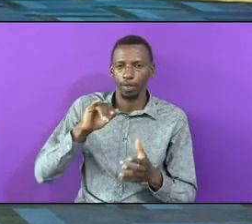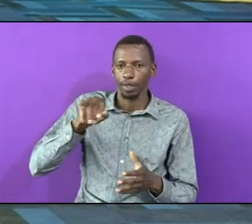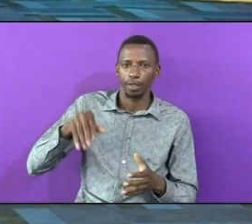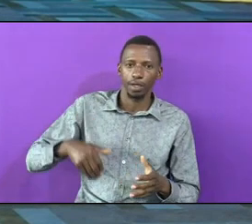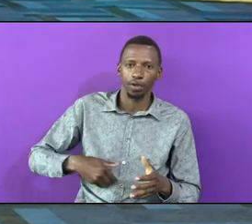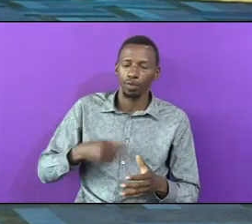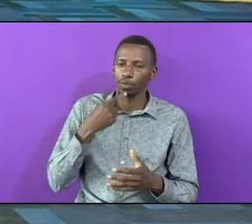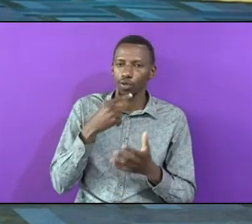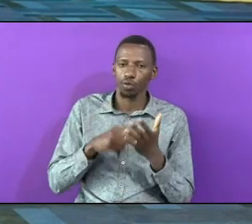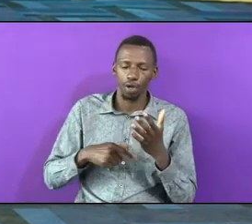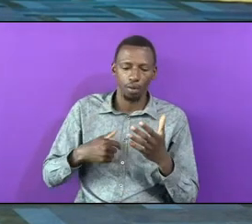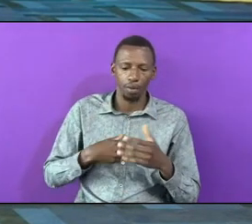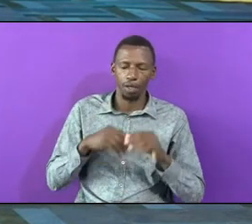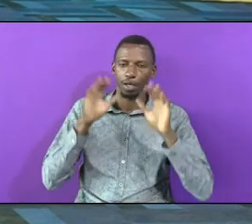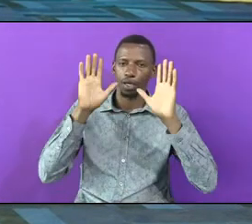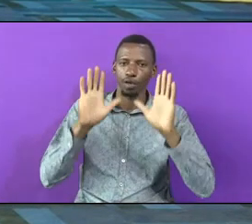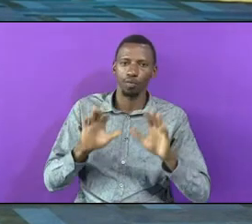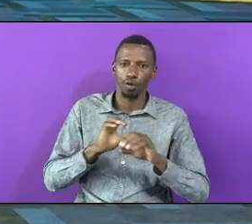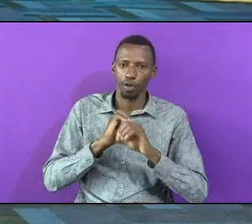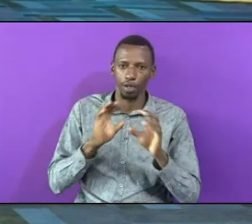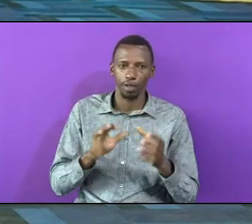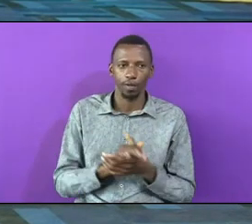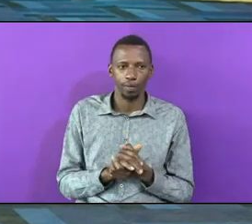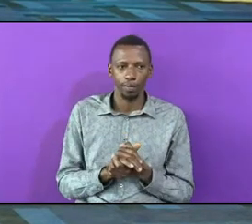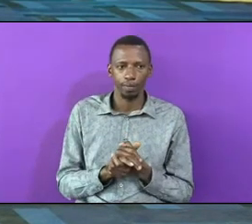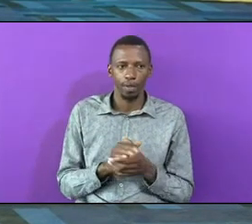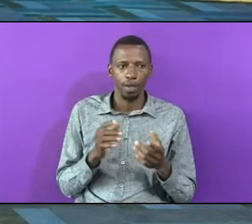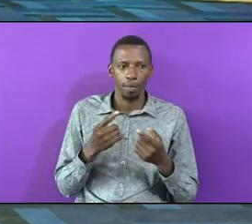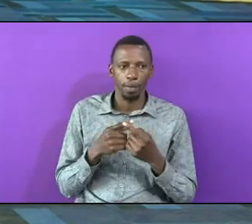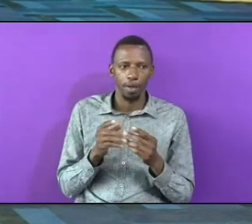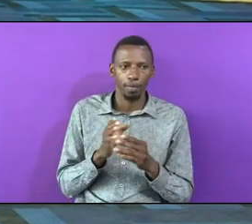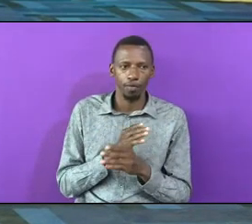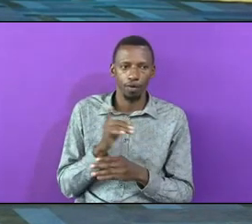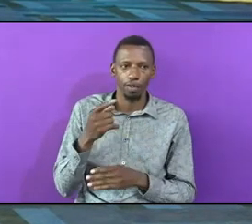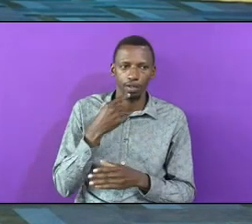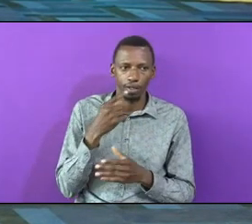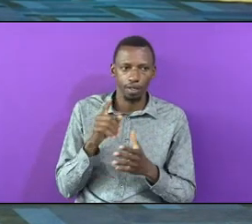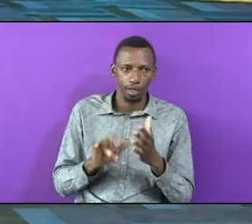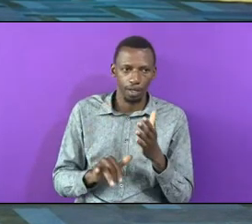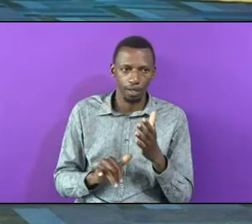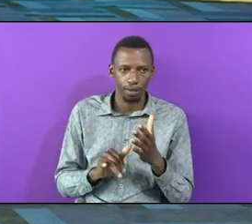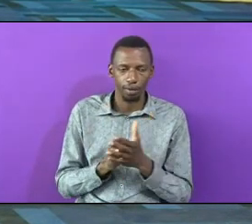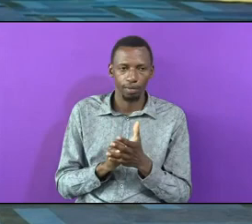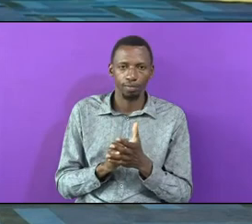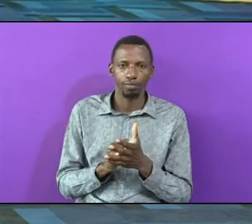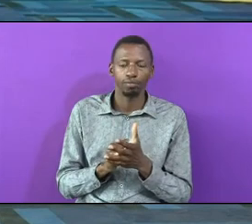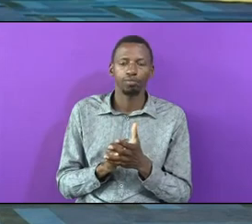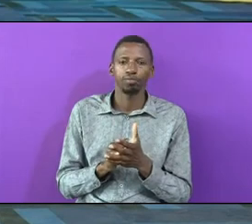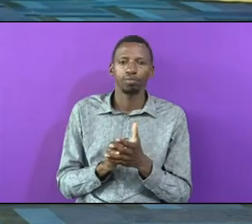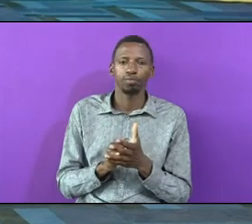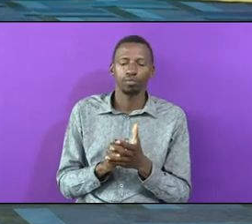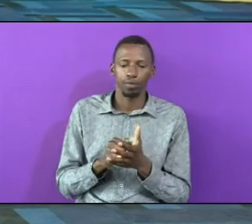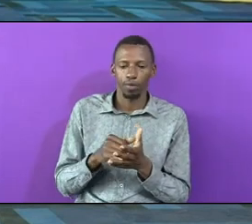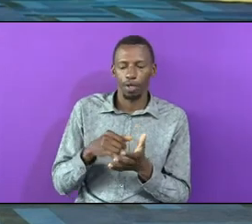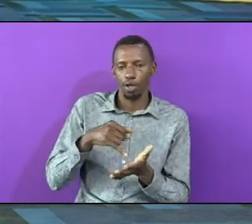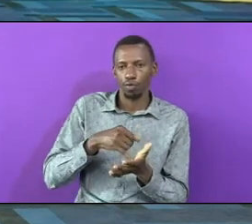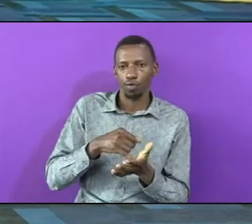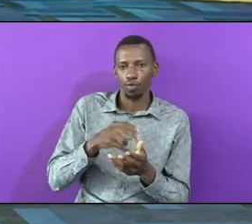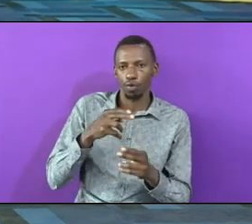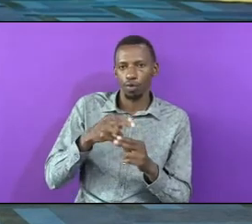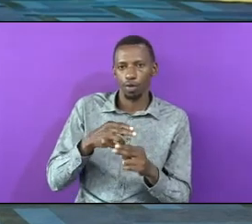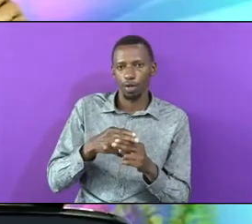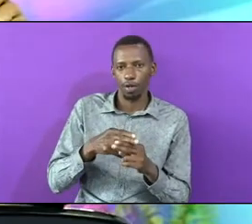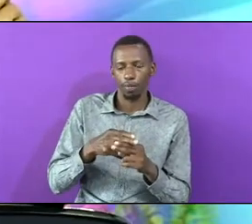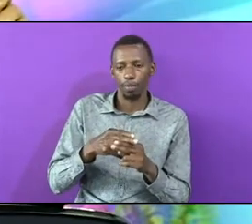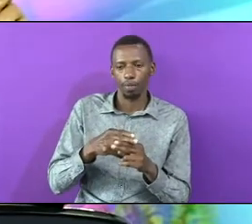Worthy But Before He Says His Unworthiness He Invoques The Name Of His For Fathers The God Of My Father